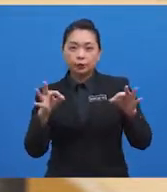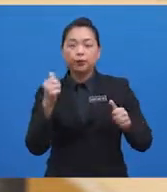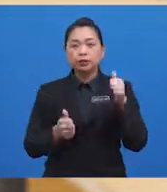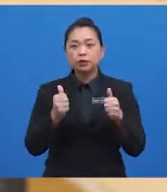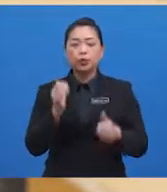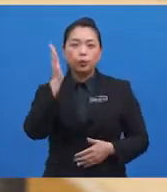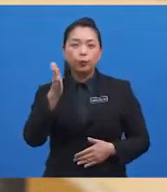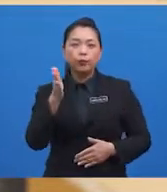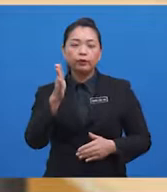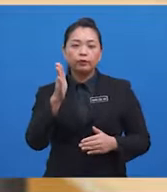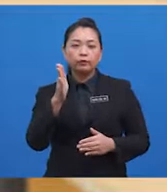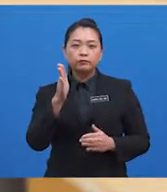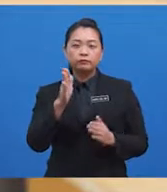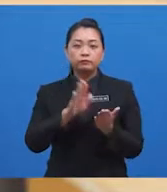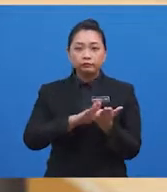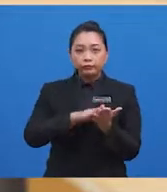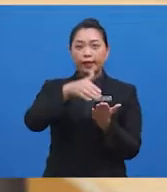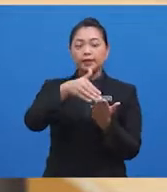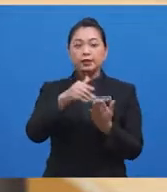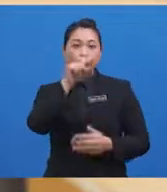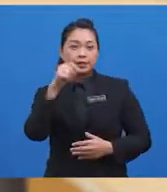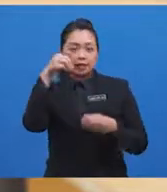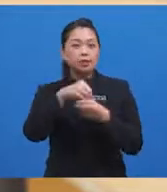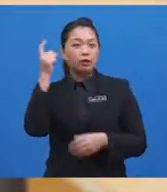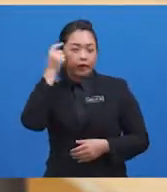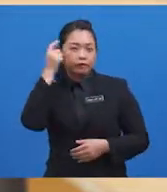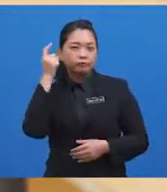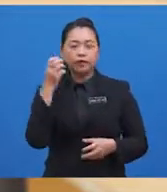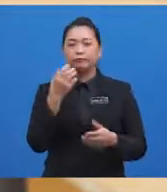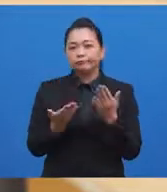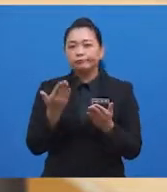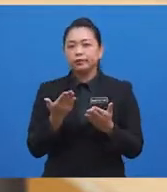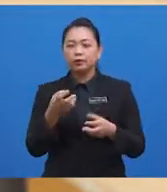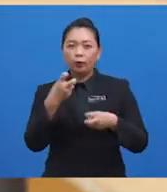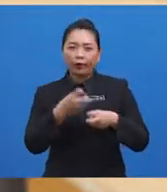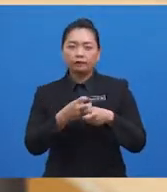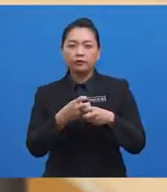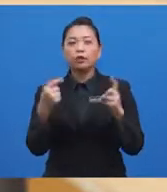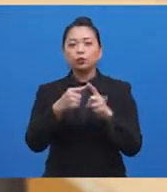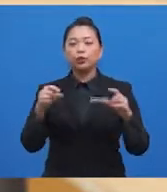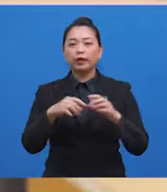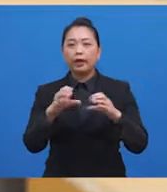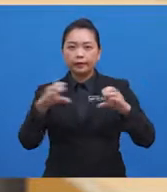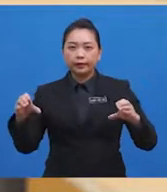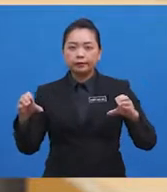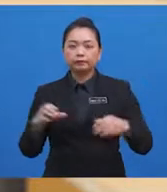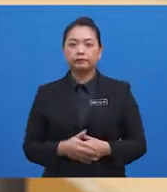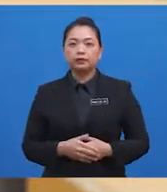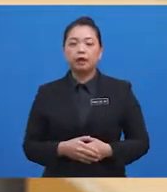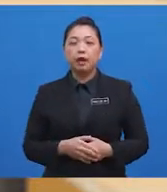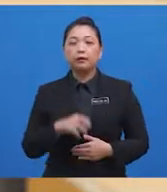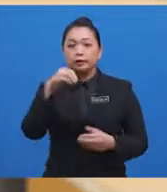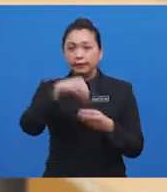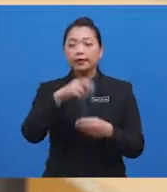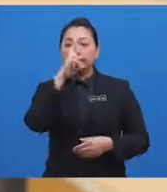raise questions in your head and also quite difficult to comprehend. The statements highlighted in red